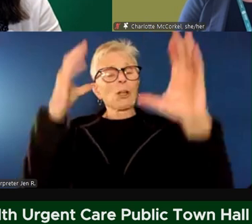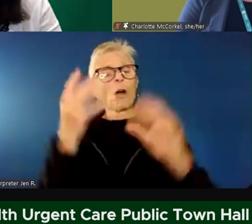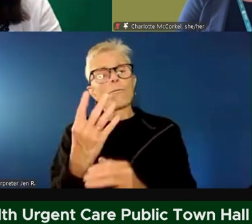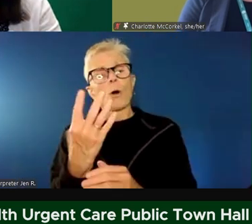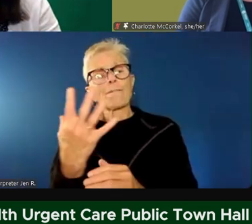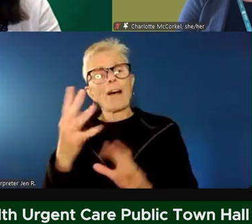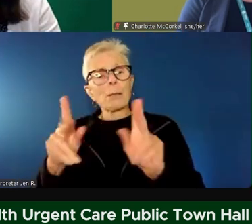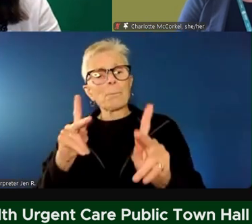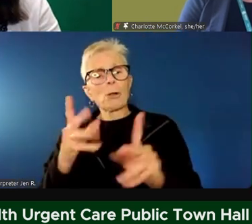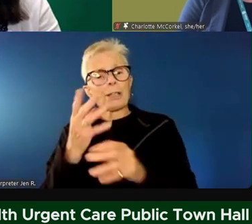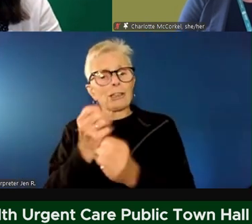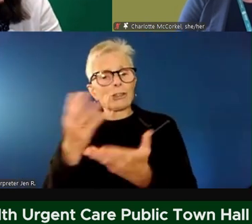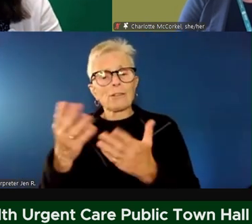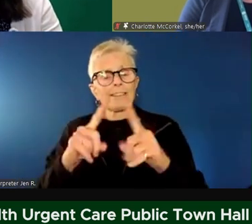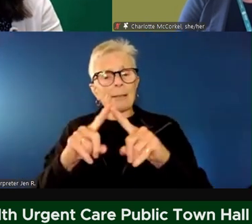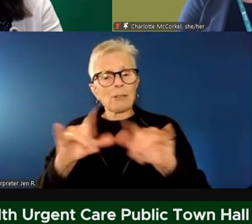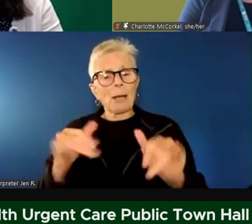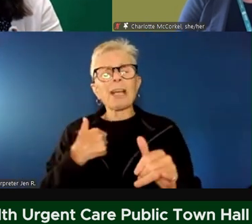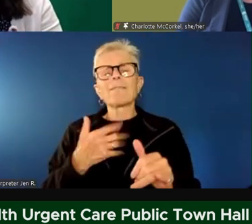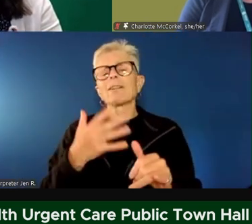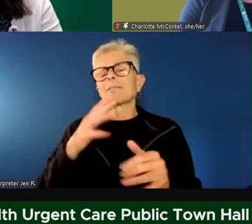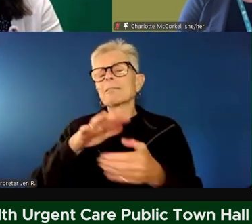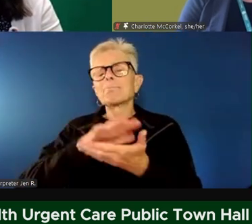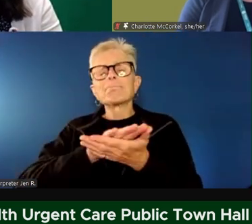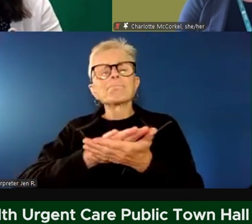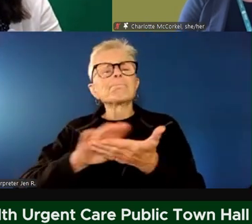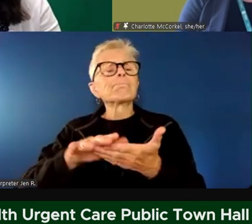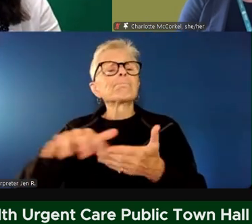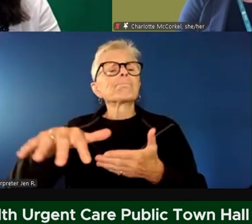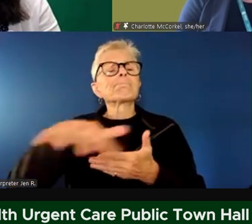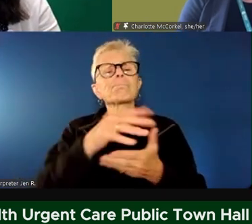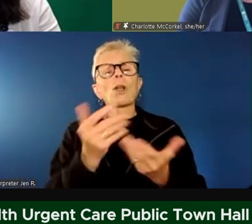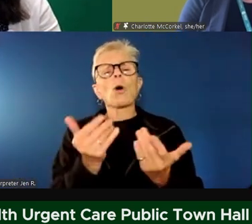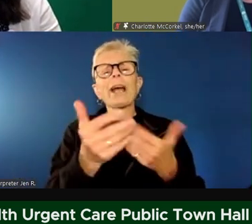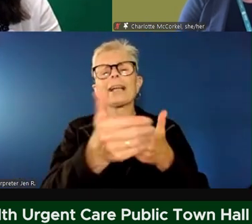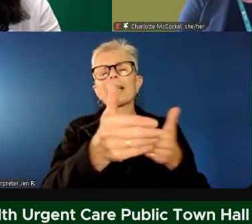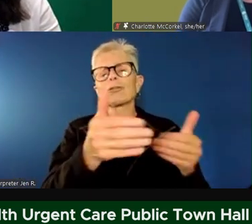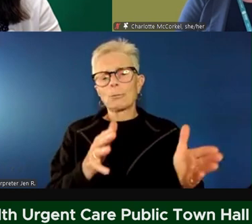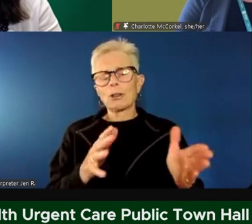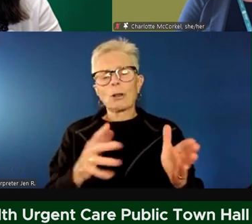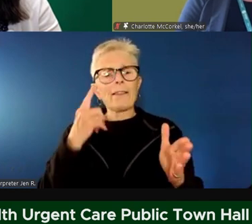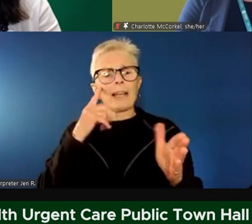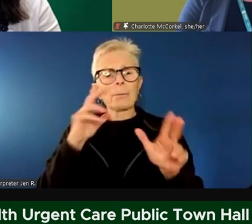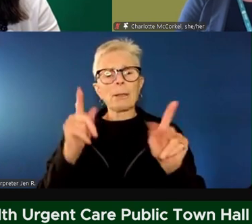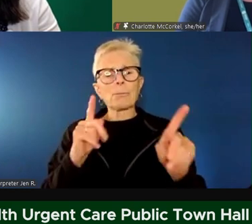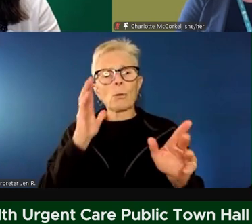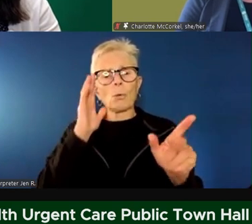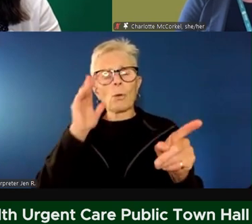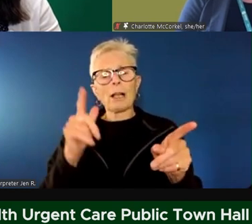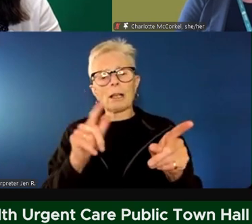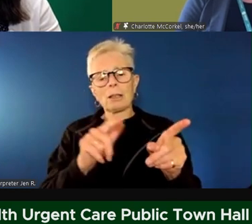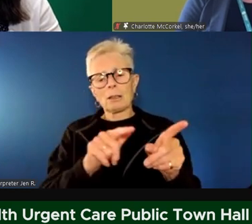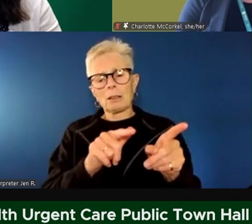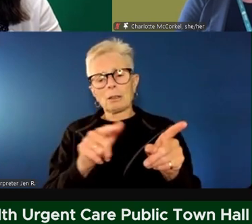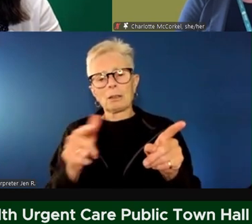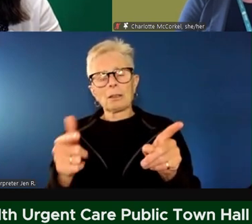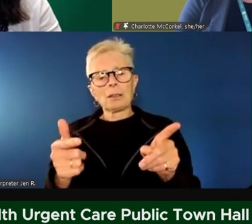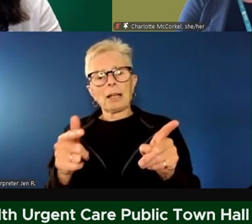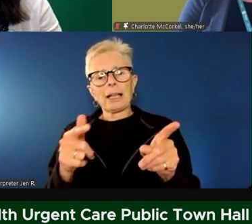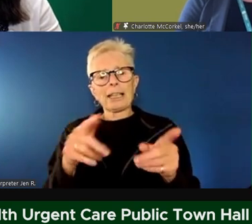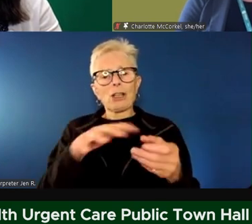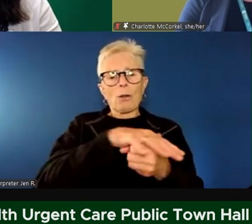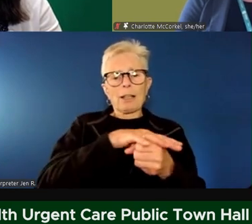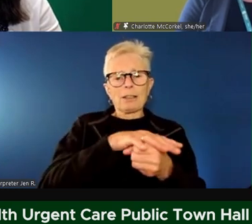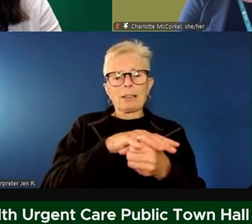also have a really nice waiting area. So I think people will probably be going between those two like spaces